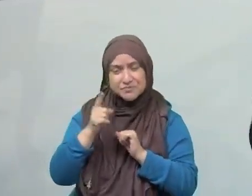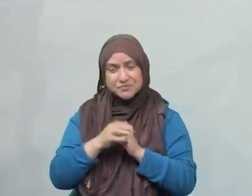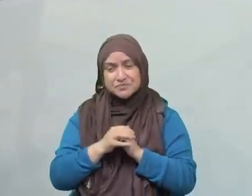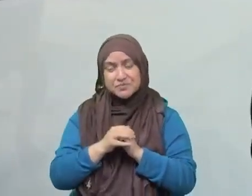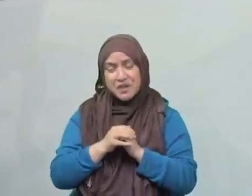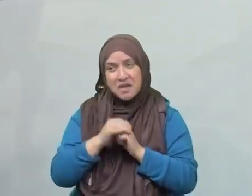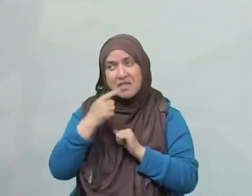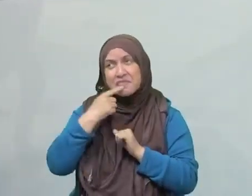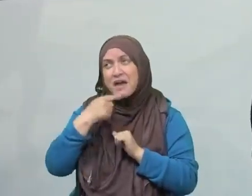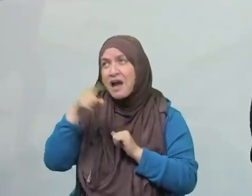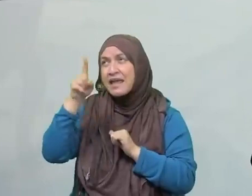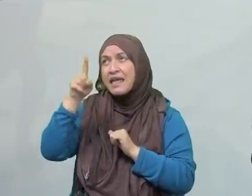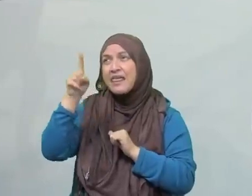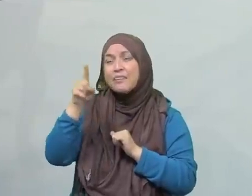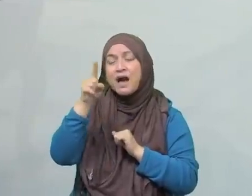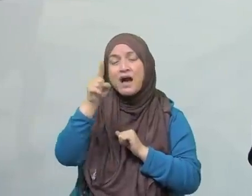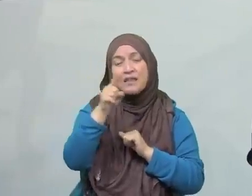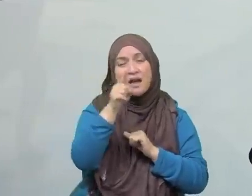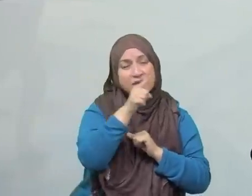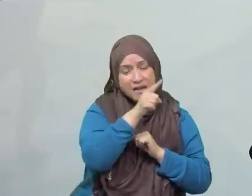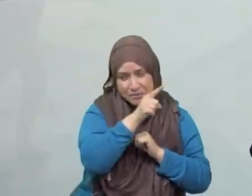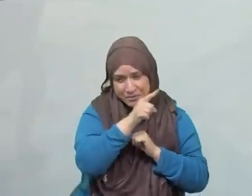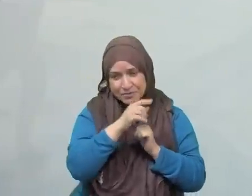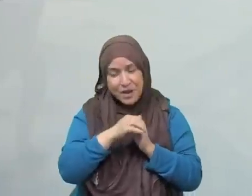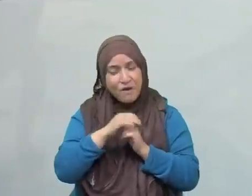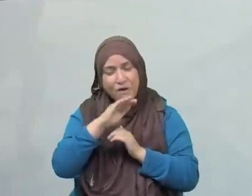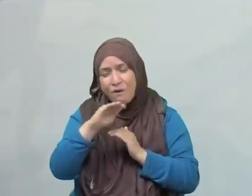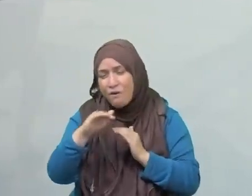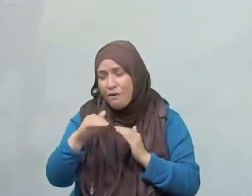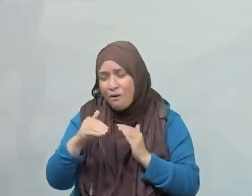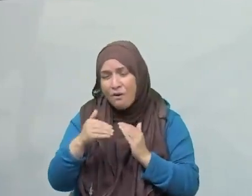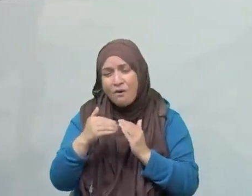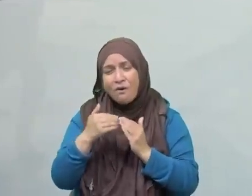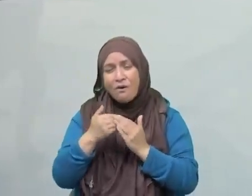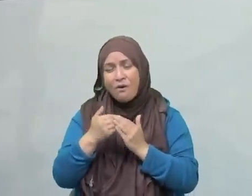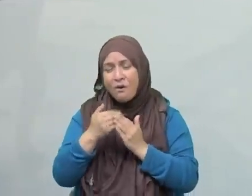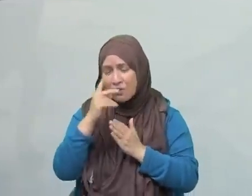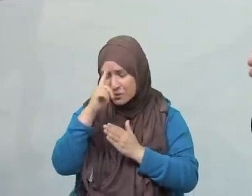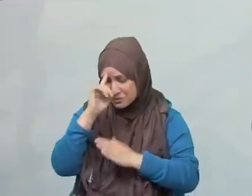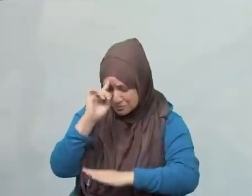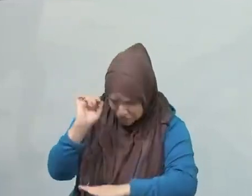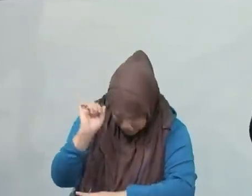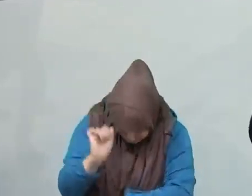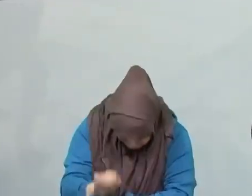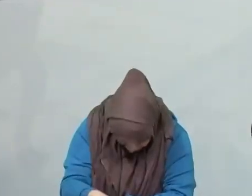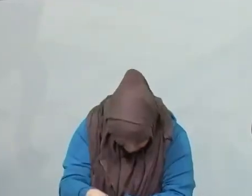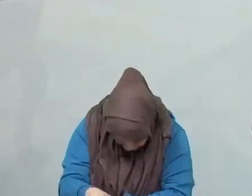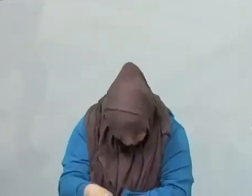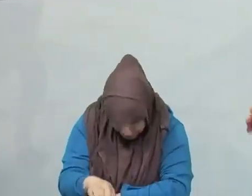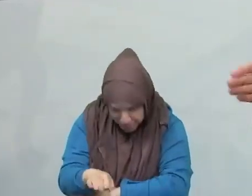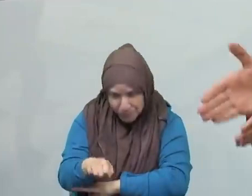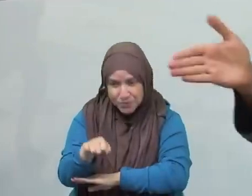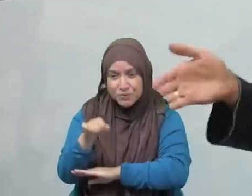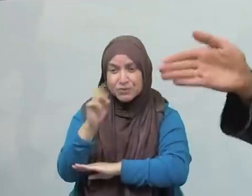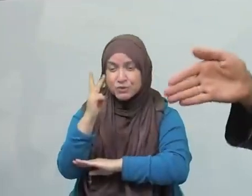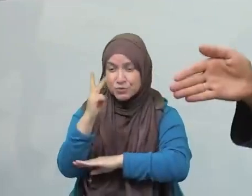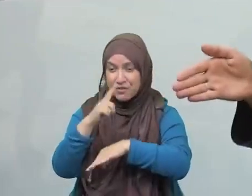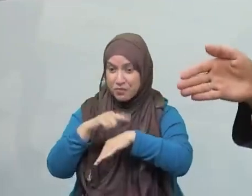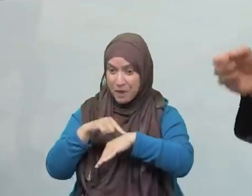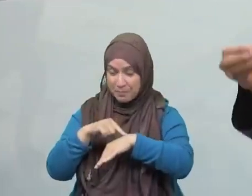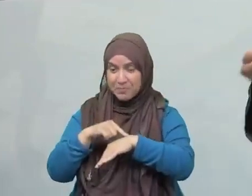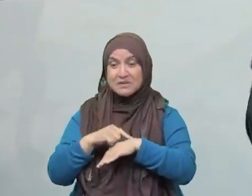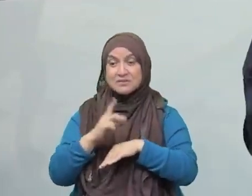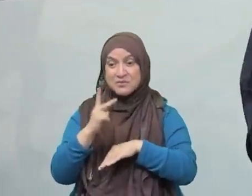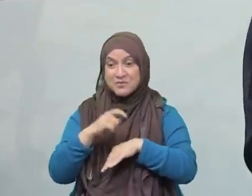combines all of the best forms of dhikr. And that's the mercy of Allah subhanAllah ta'ala, that all of the best forms of remembrance are combined in salah. And then the Qur